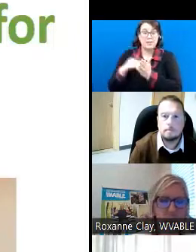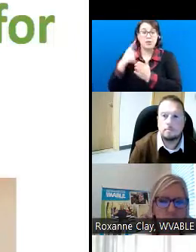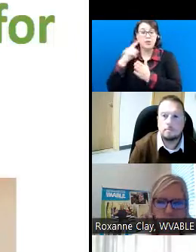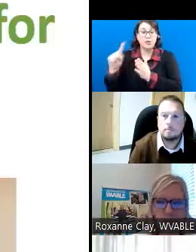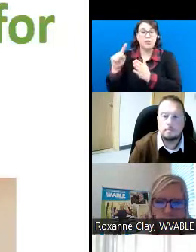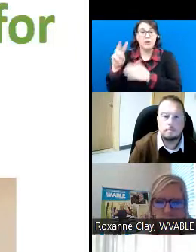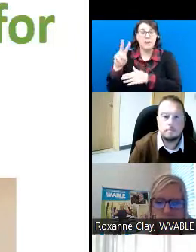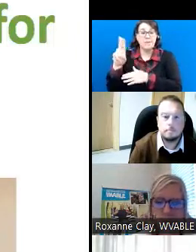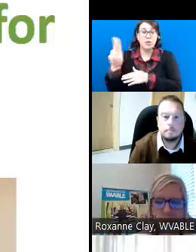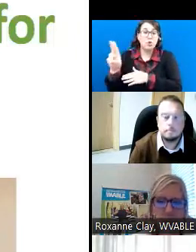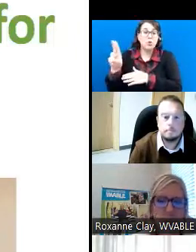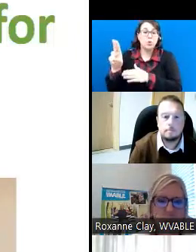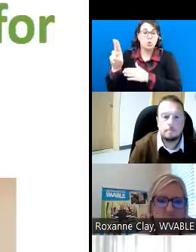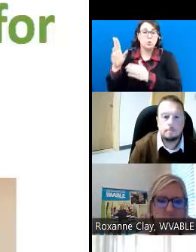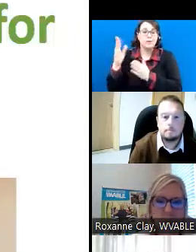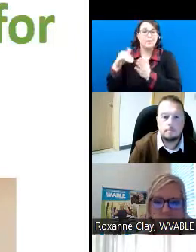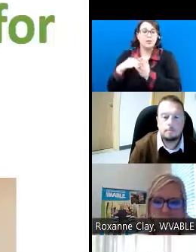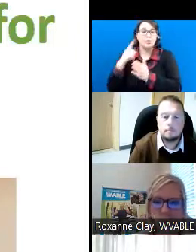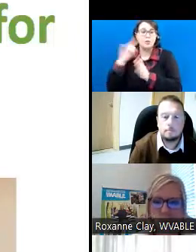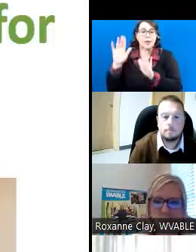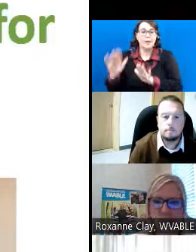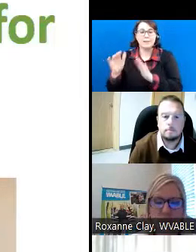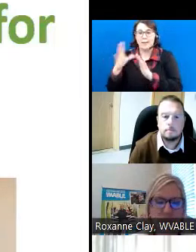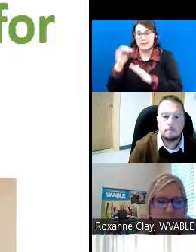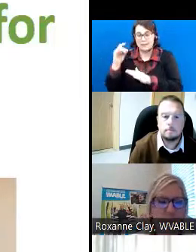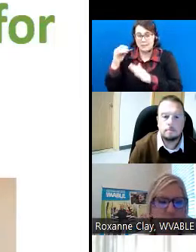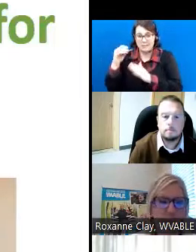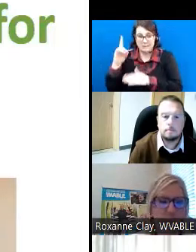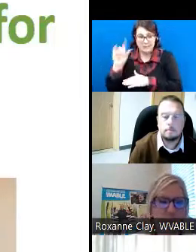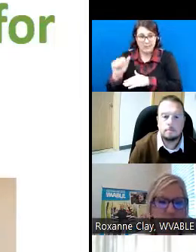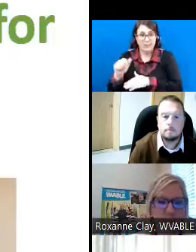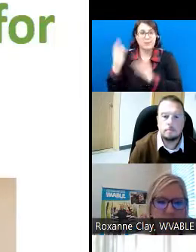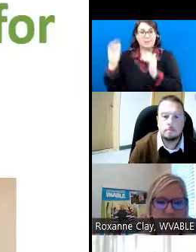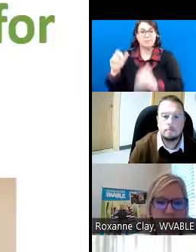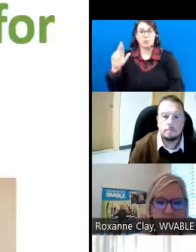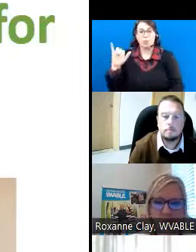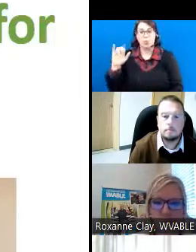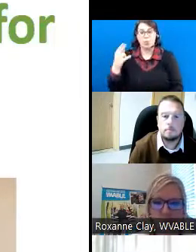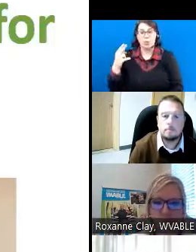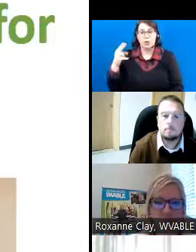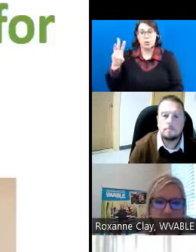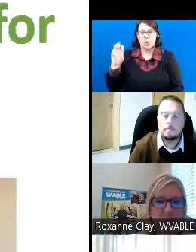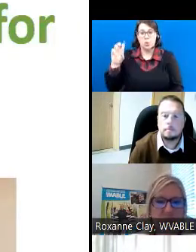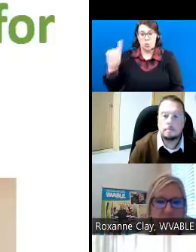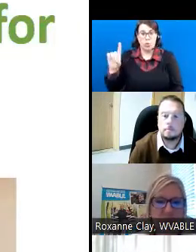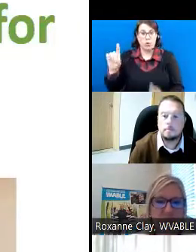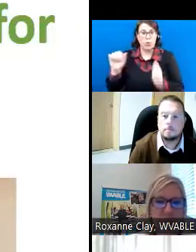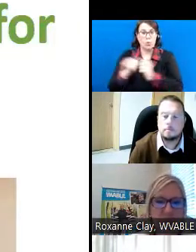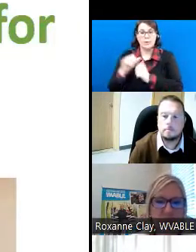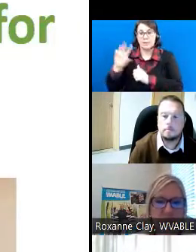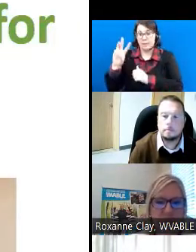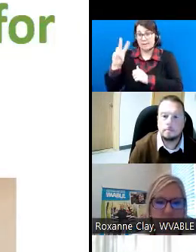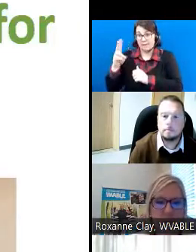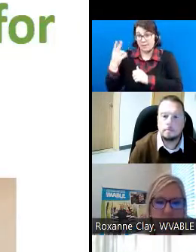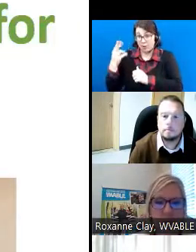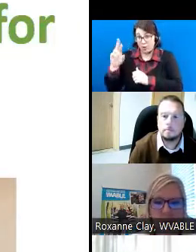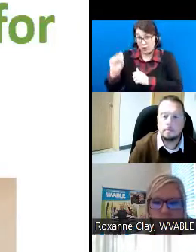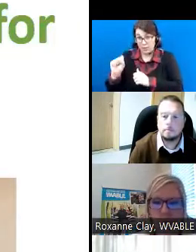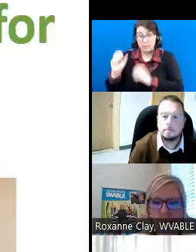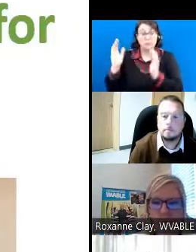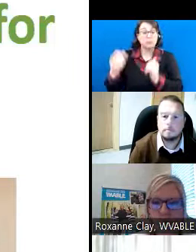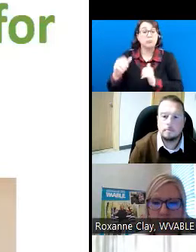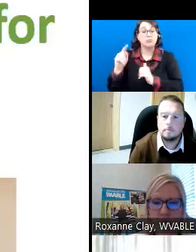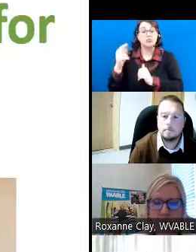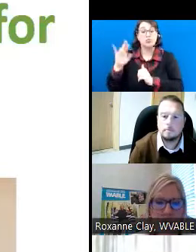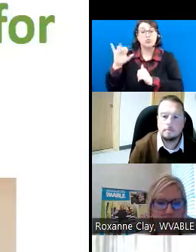Rich Ward with the West Virginia Division of Rehabilitation Services, Travis Klein with Job Squad